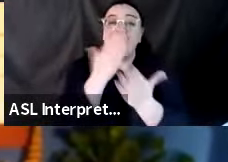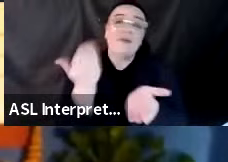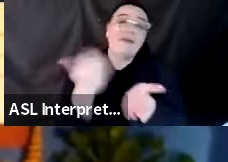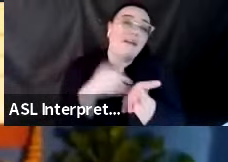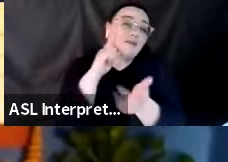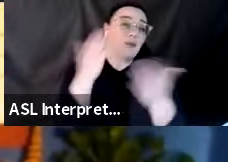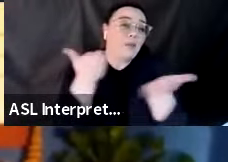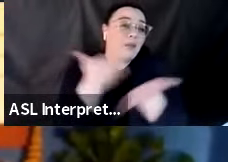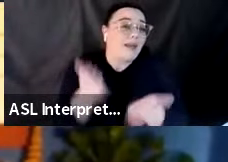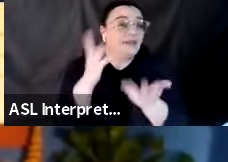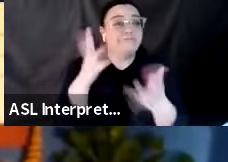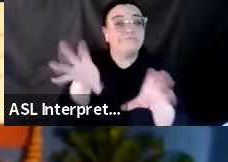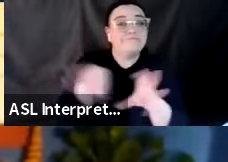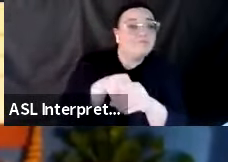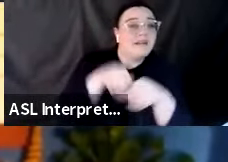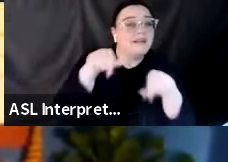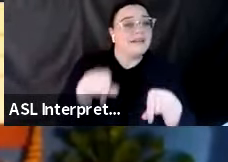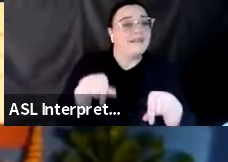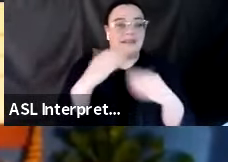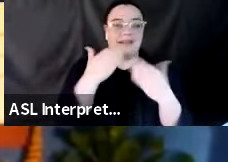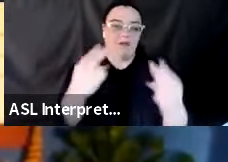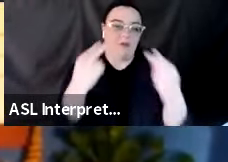ShakeOut and thank you for watching.